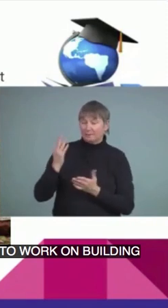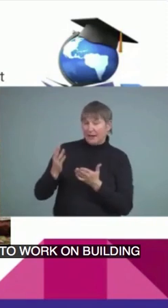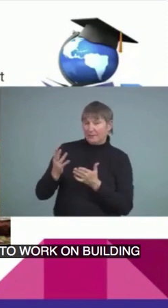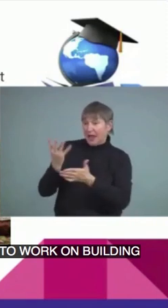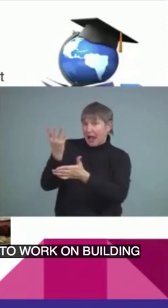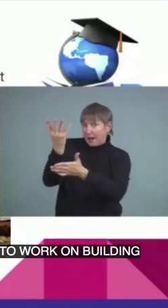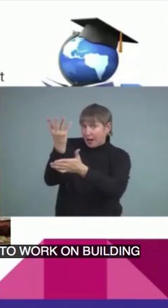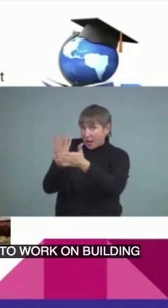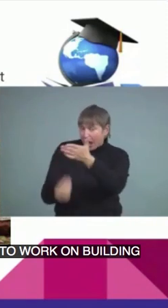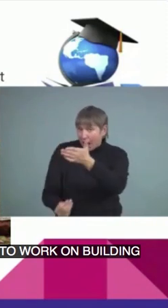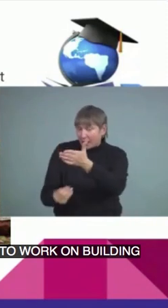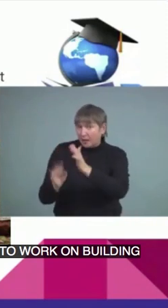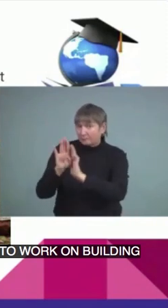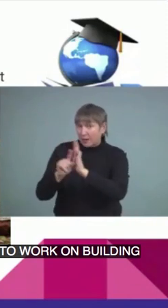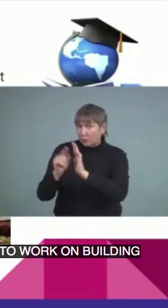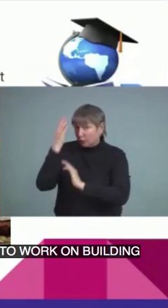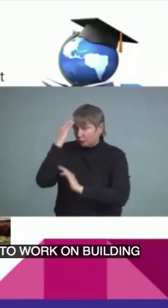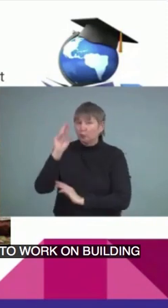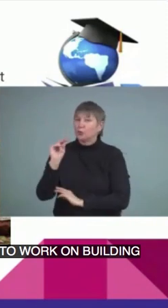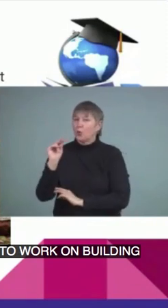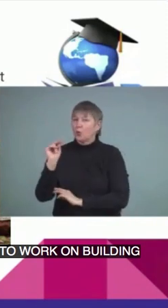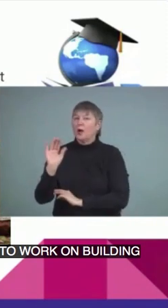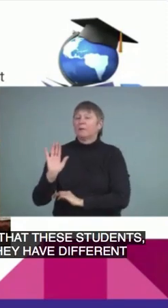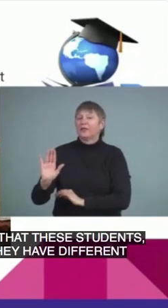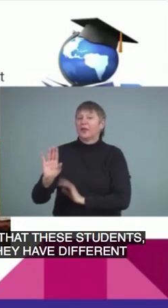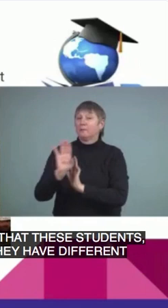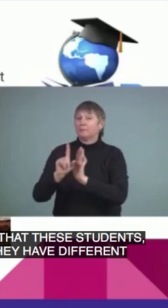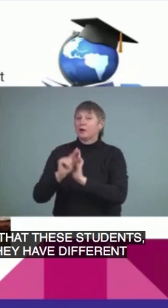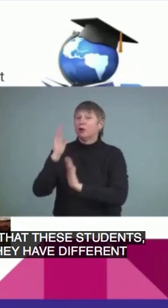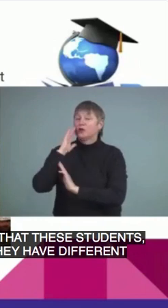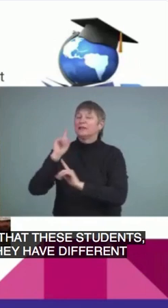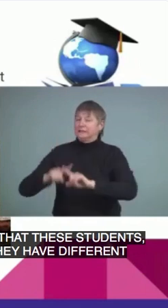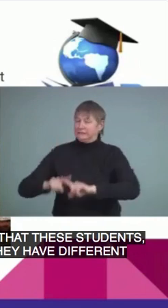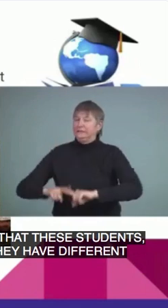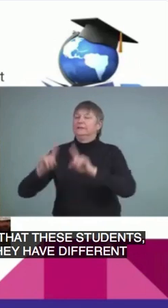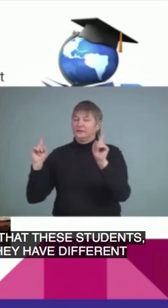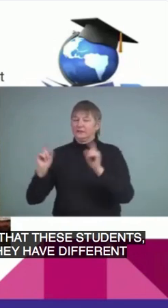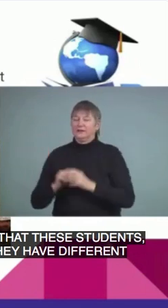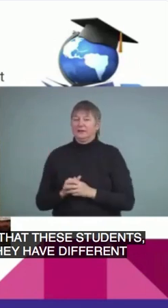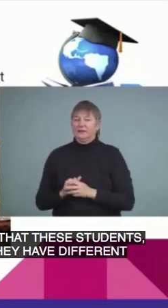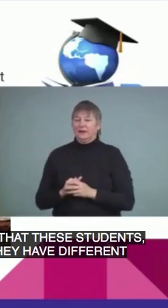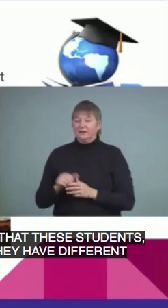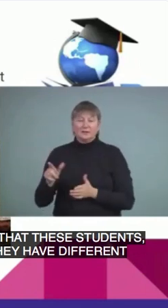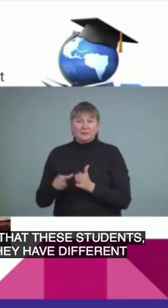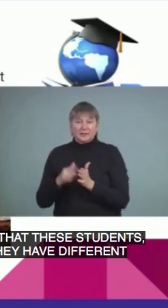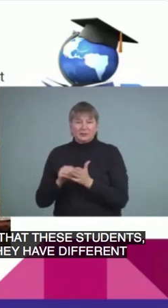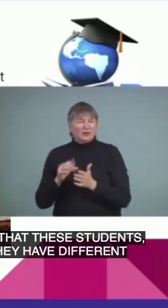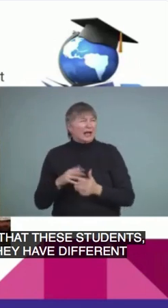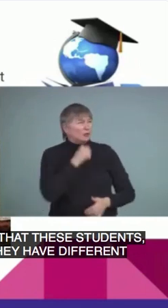a lack of background knowledge. They have different background knowledge. I know students that I work with will often say, you know, I'm really having a hard time with